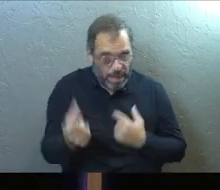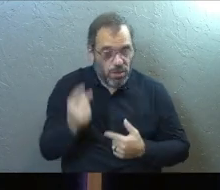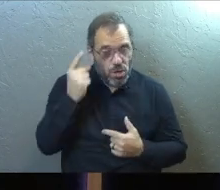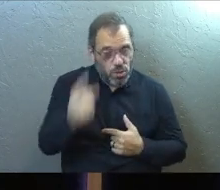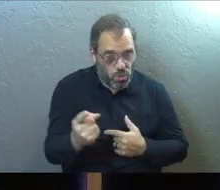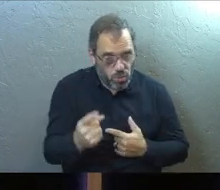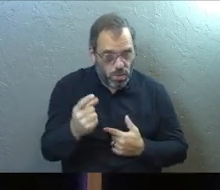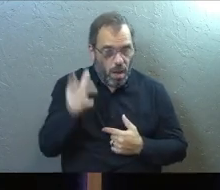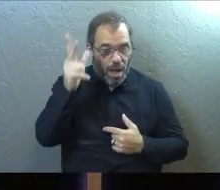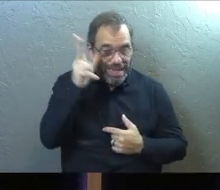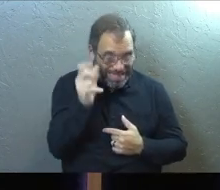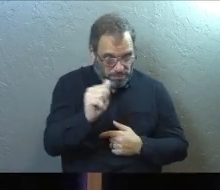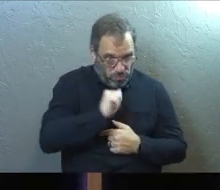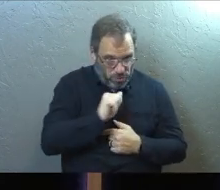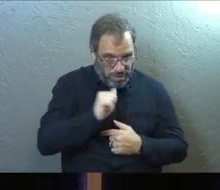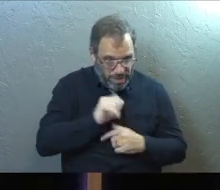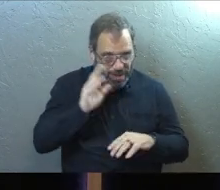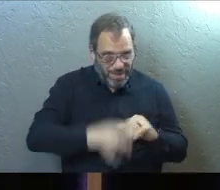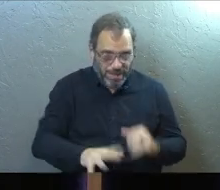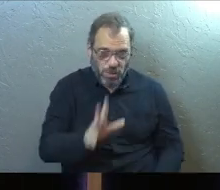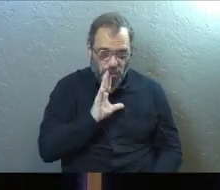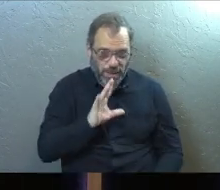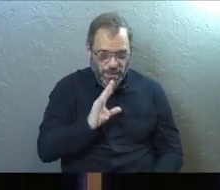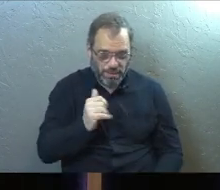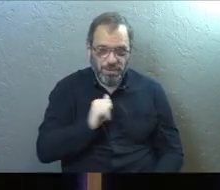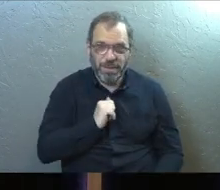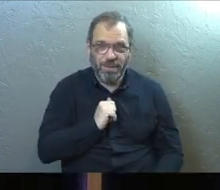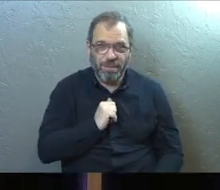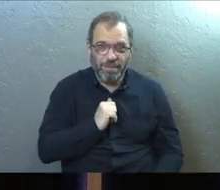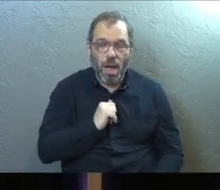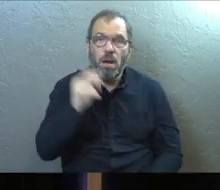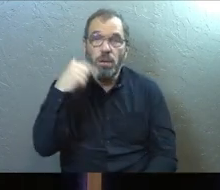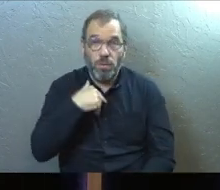fact that you are listening to yourself instead of talking to yourself?